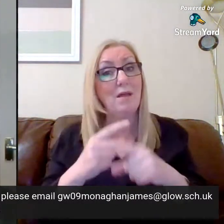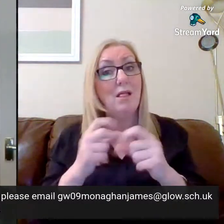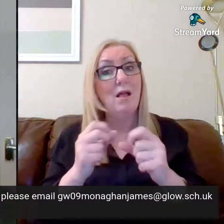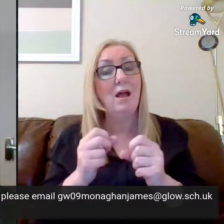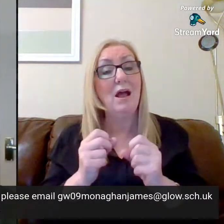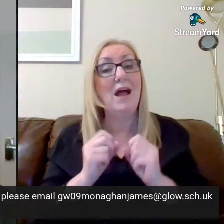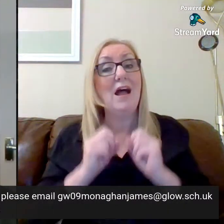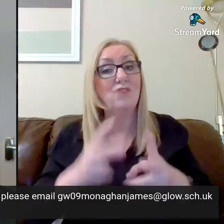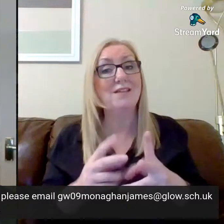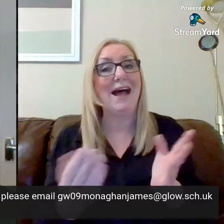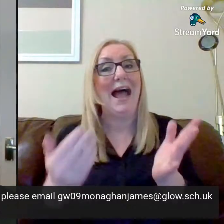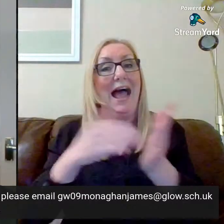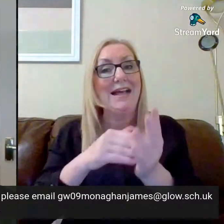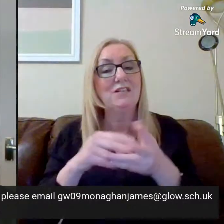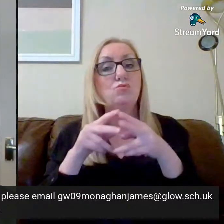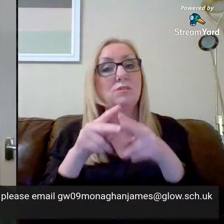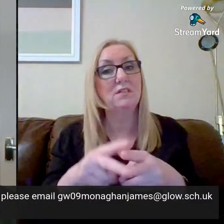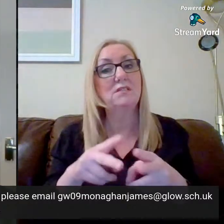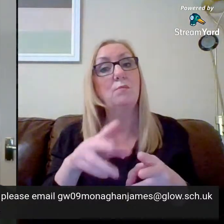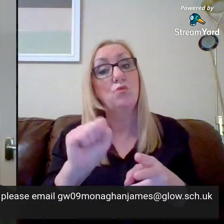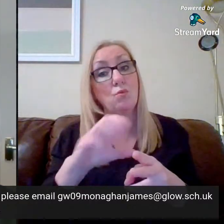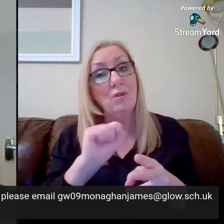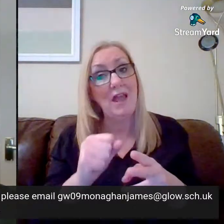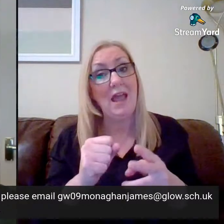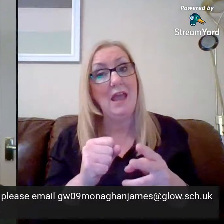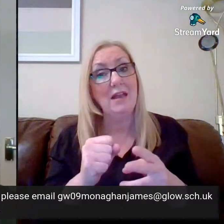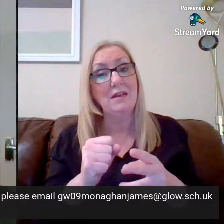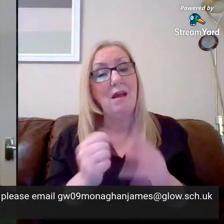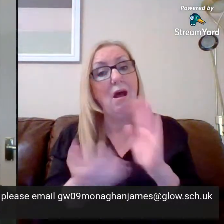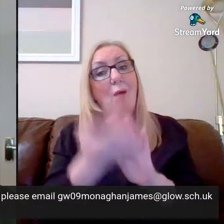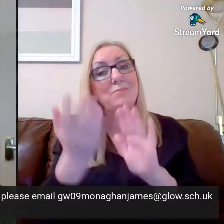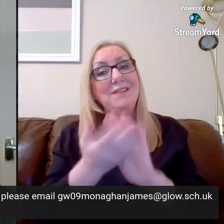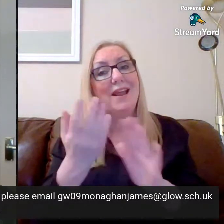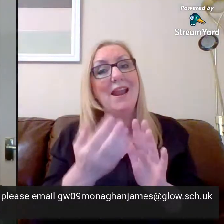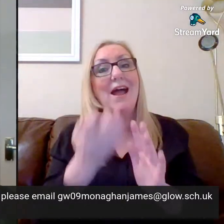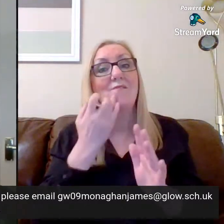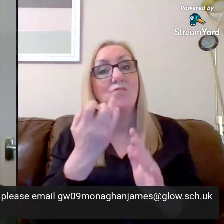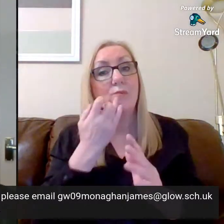weekly update on what they're doing on a week to week basis.